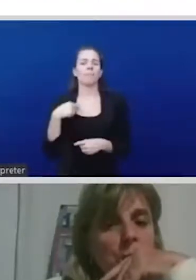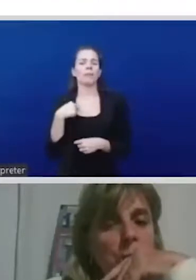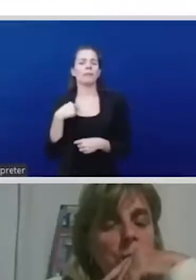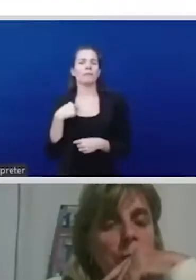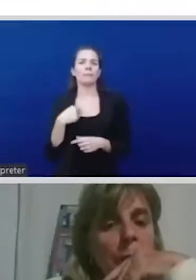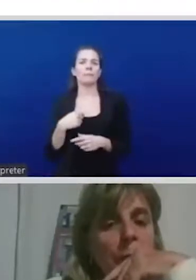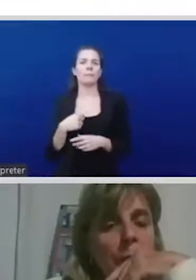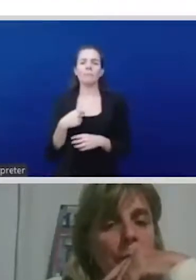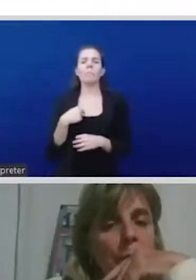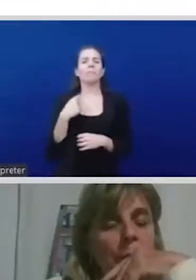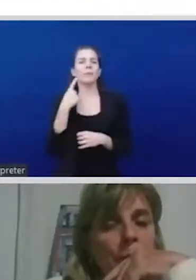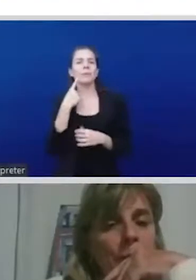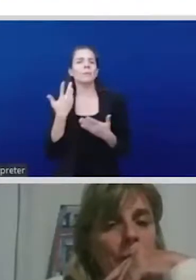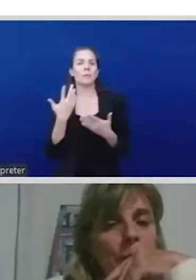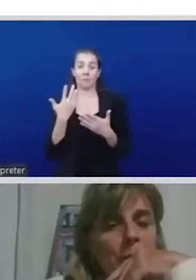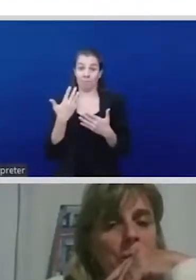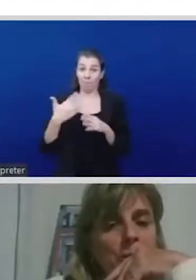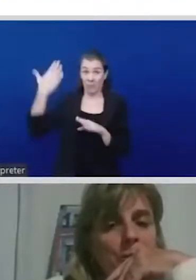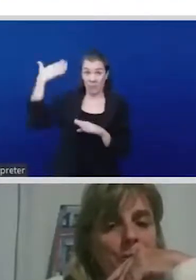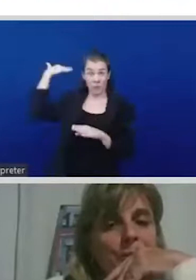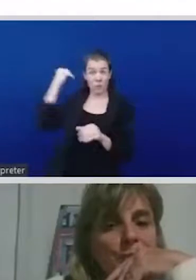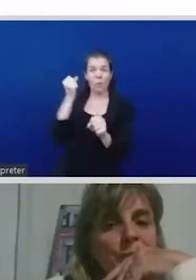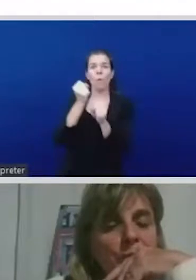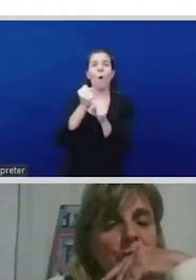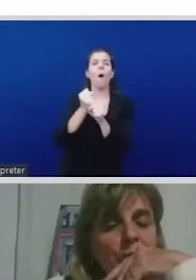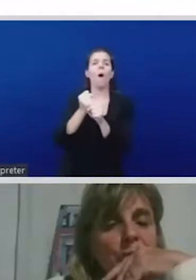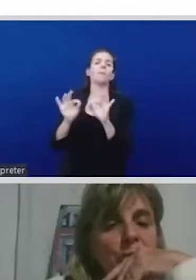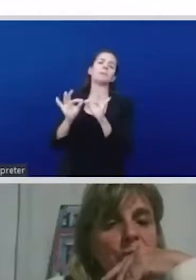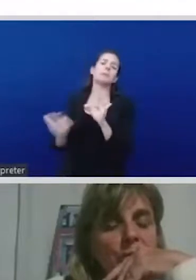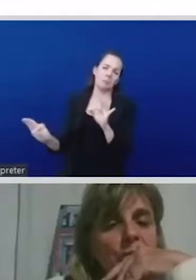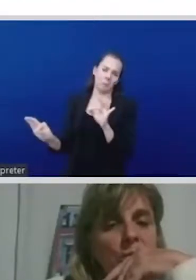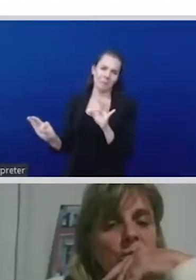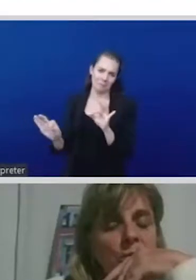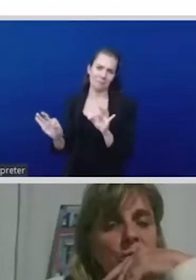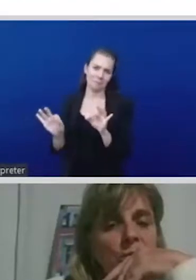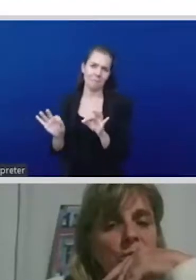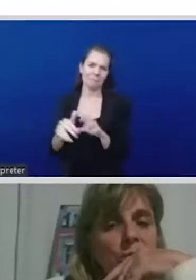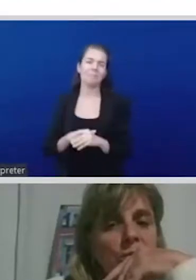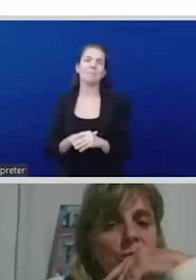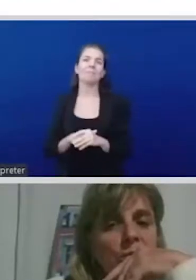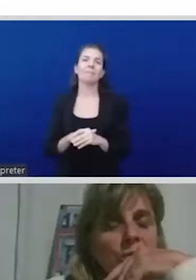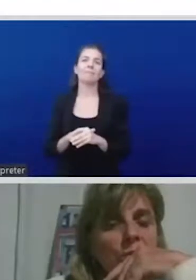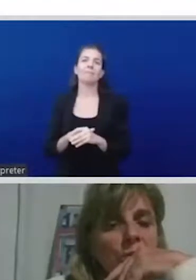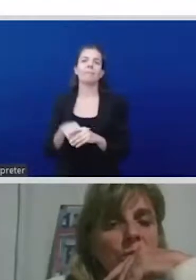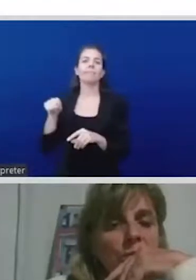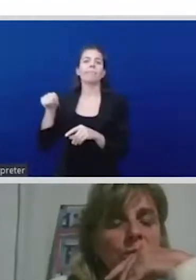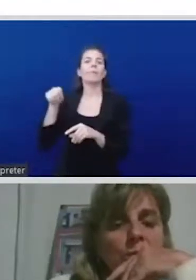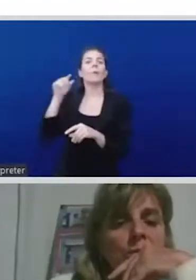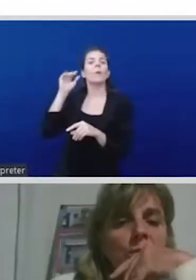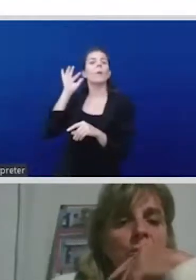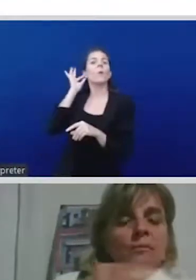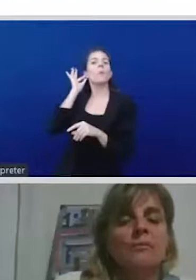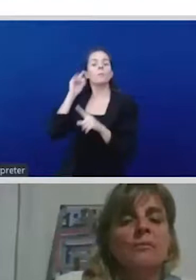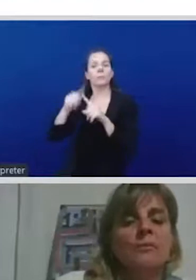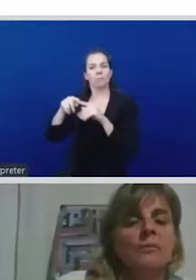access because I think it gives the freedom and the flexibility for them to really and also accessibility for them so I